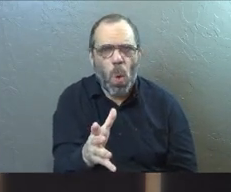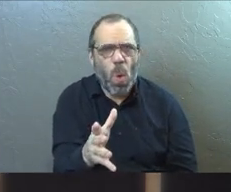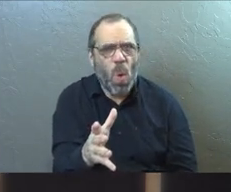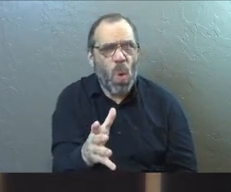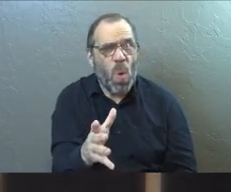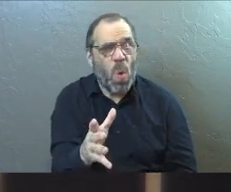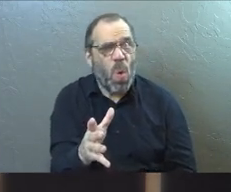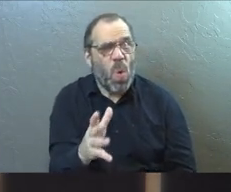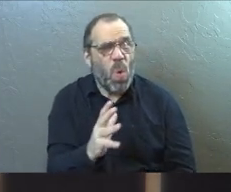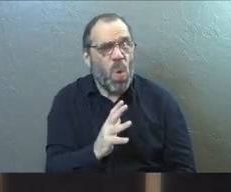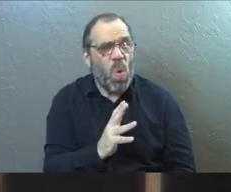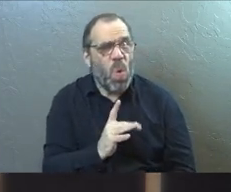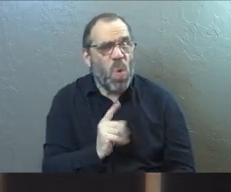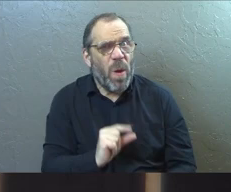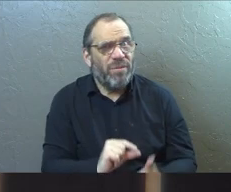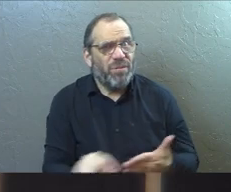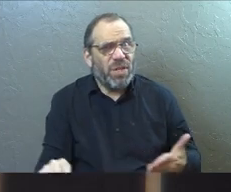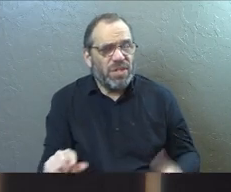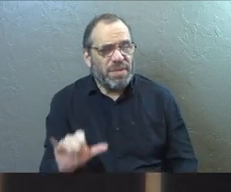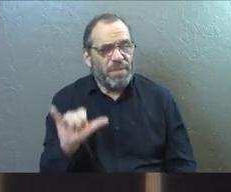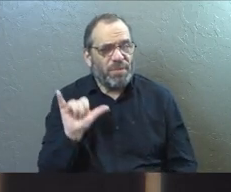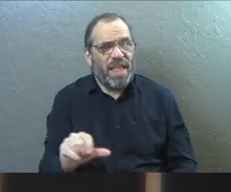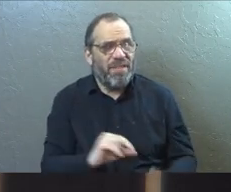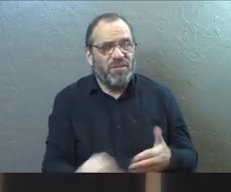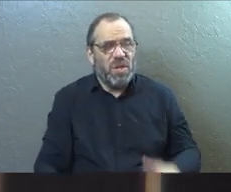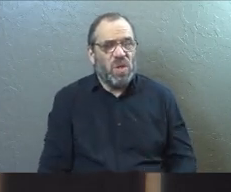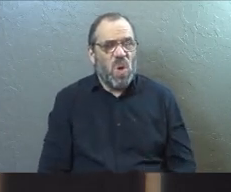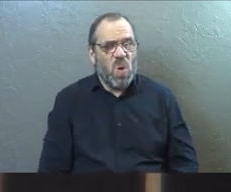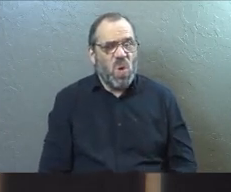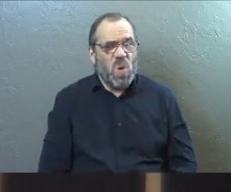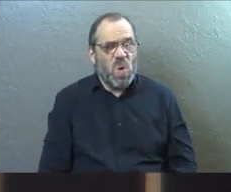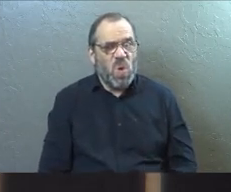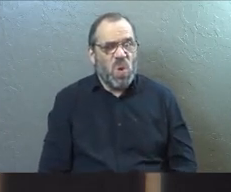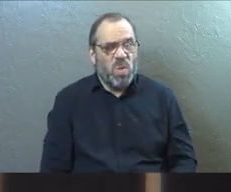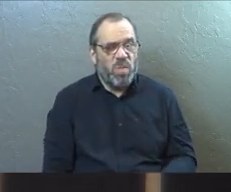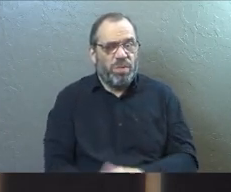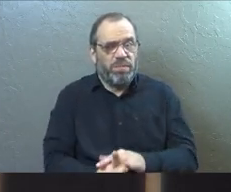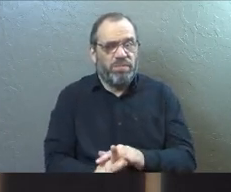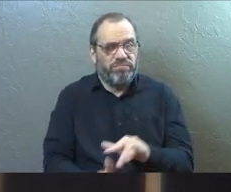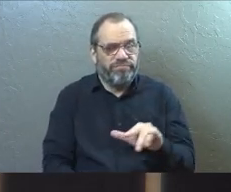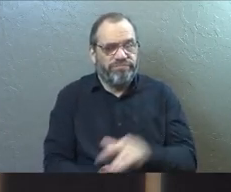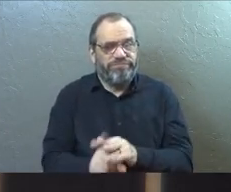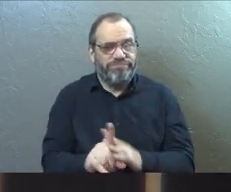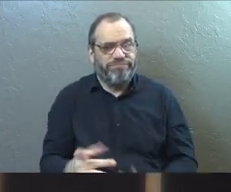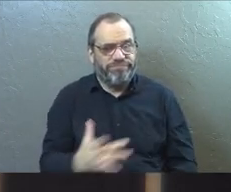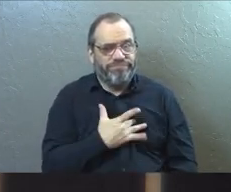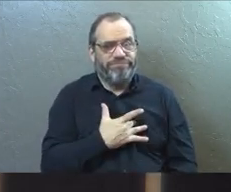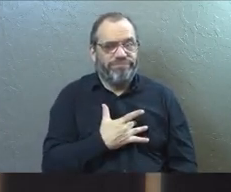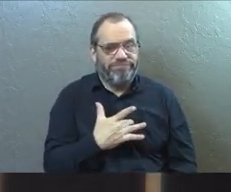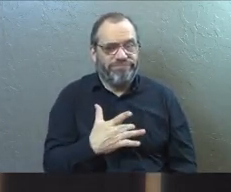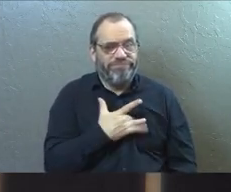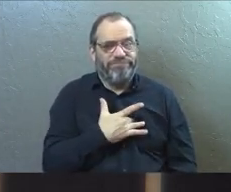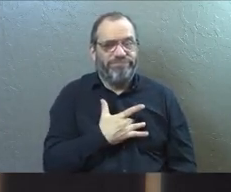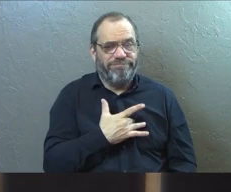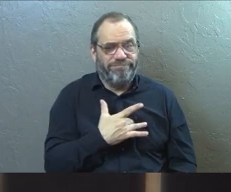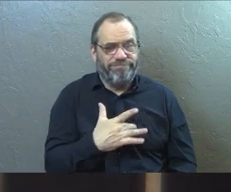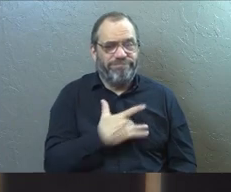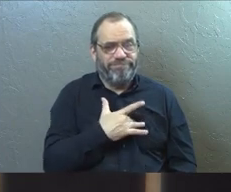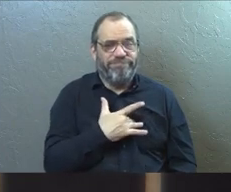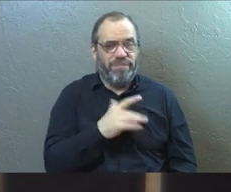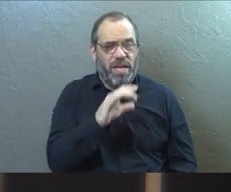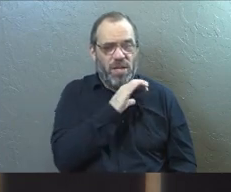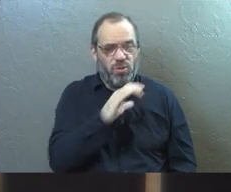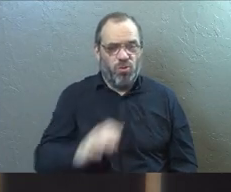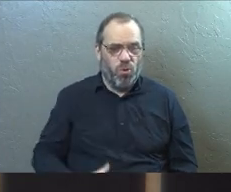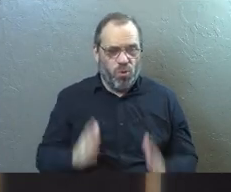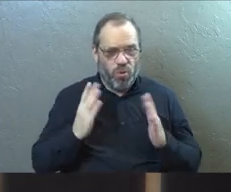verse right there. That's one of those verses that just ought to keep coming up in your heart, in your Christian walk. Is